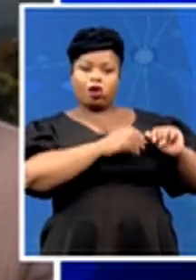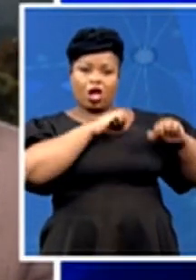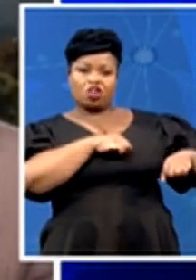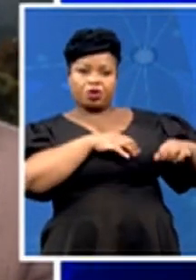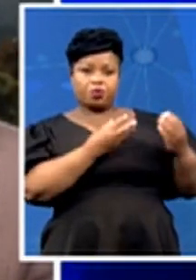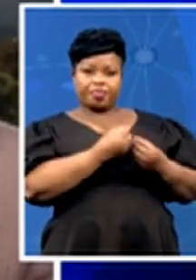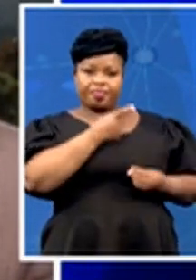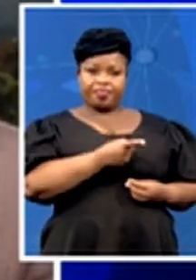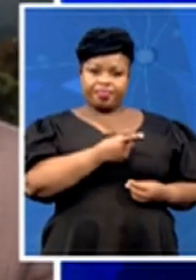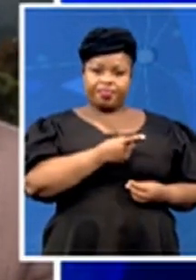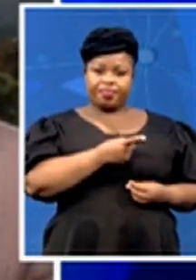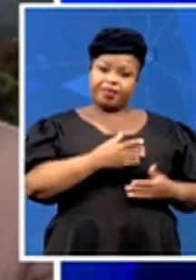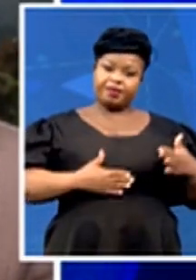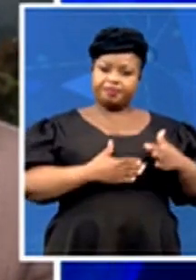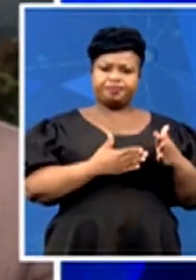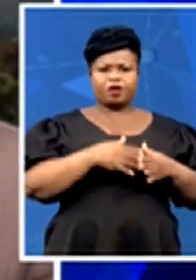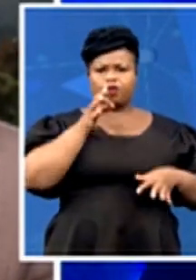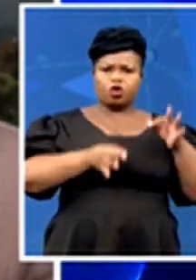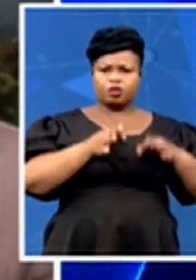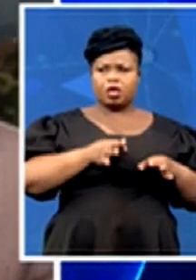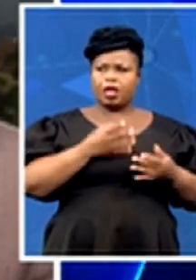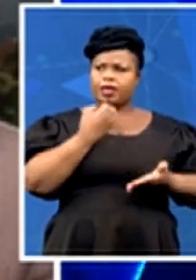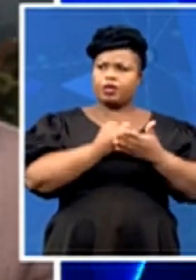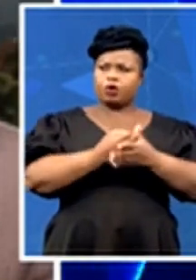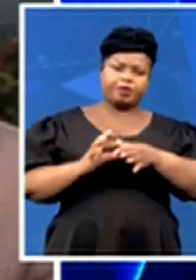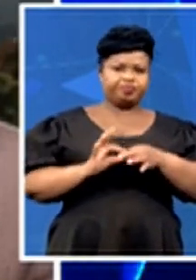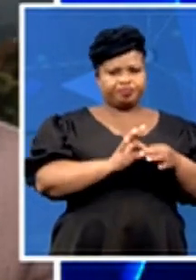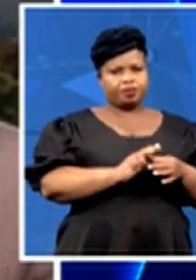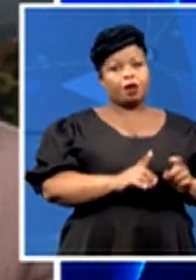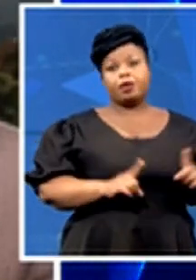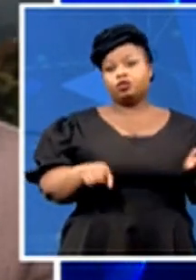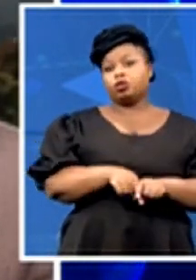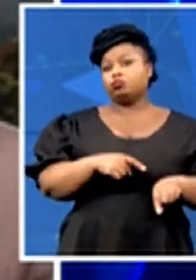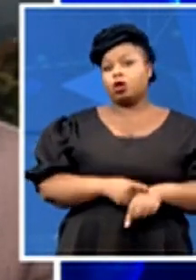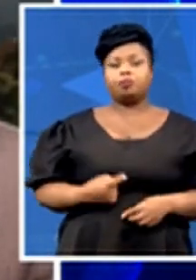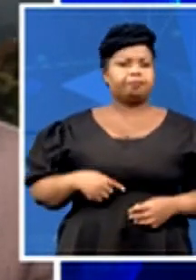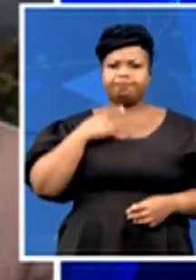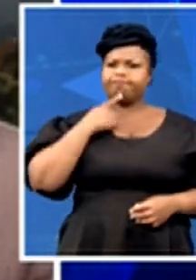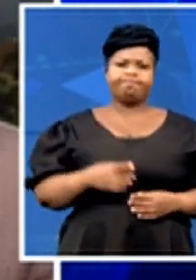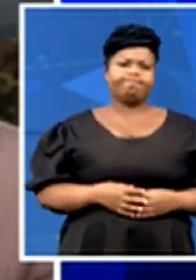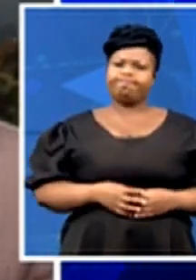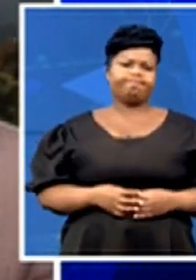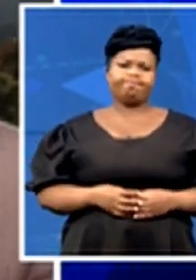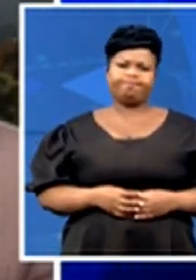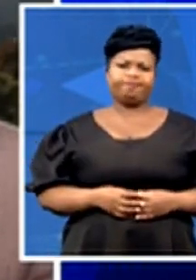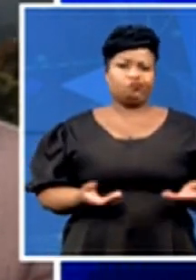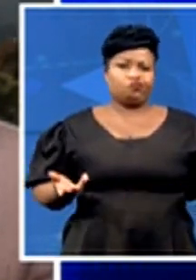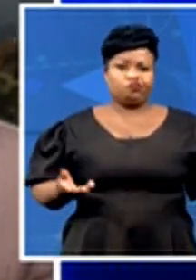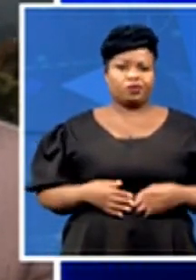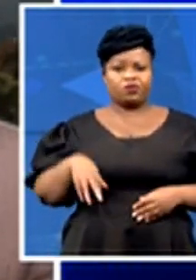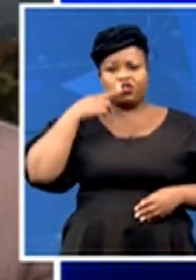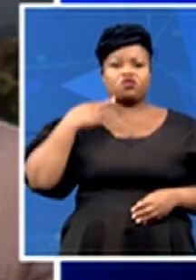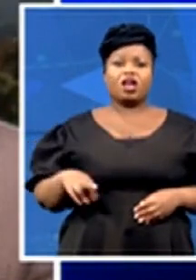political and economic relationship on the other hand we told of reports of uh a russian the russian army uh